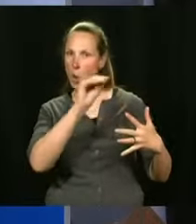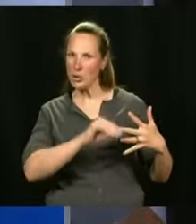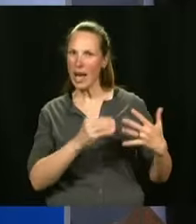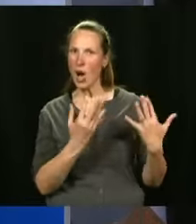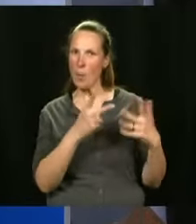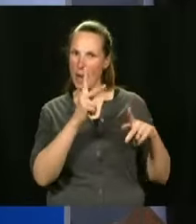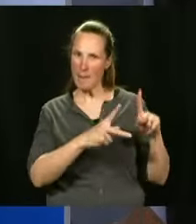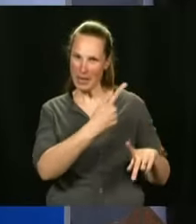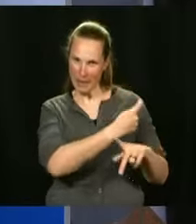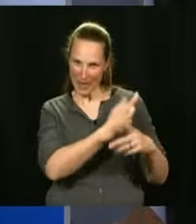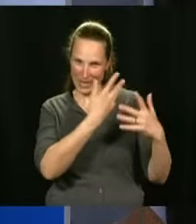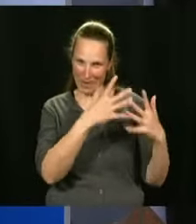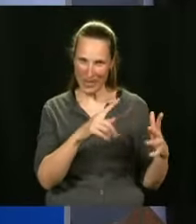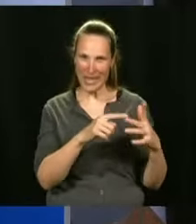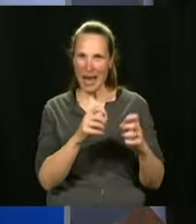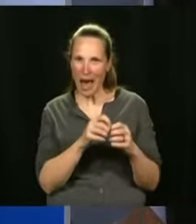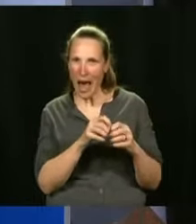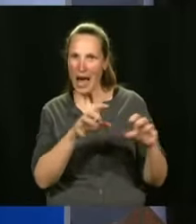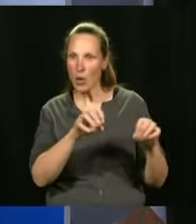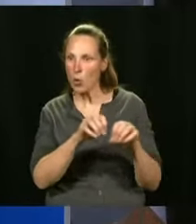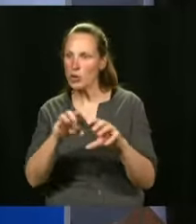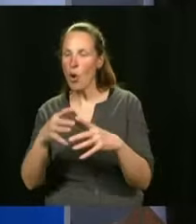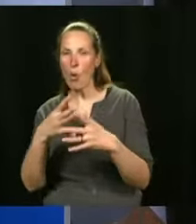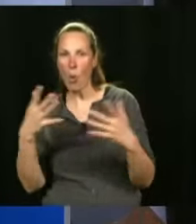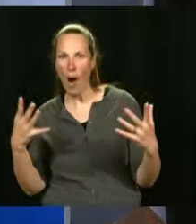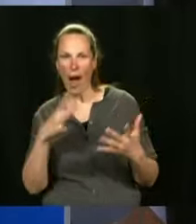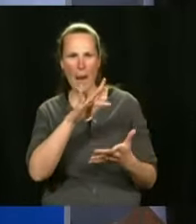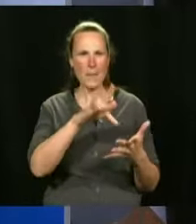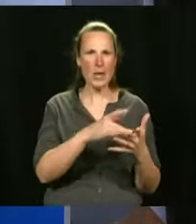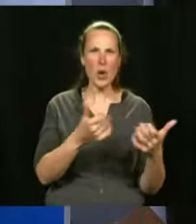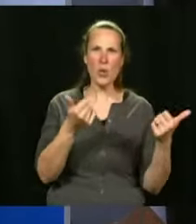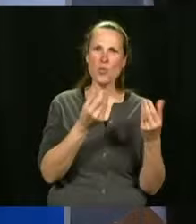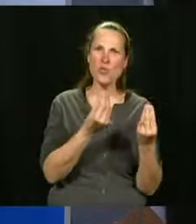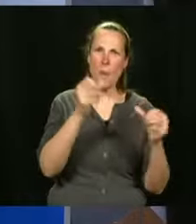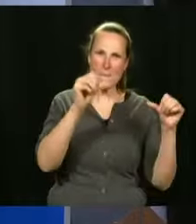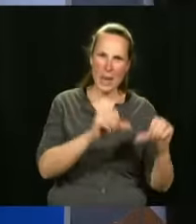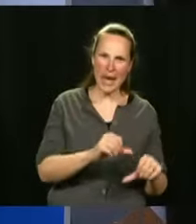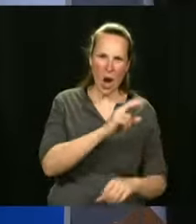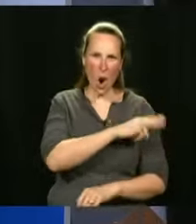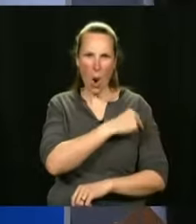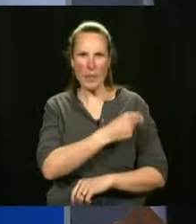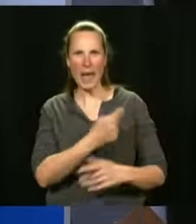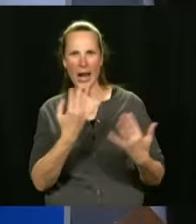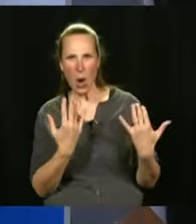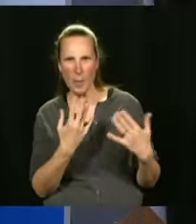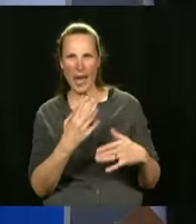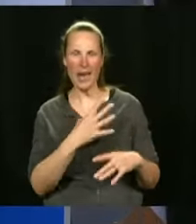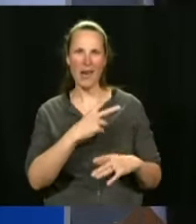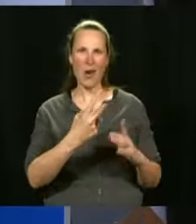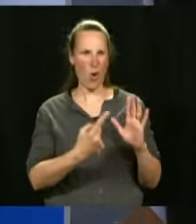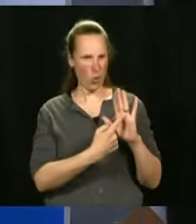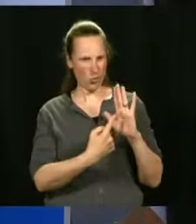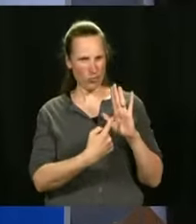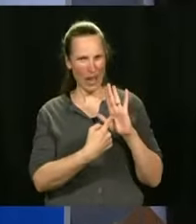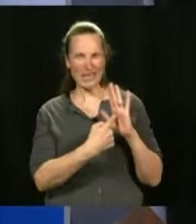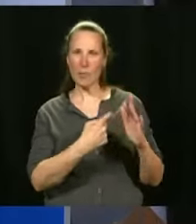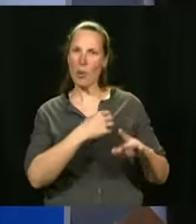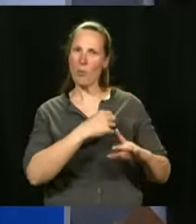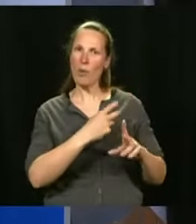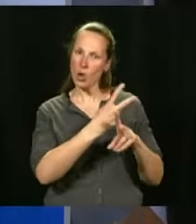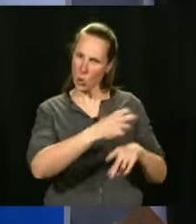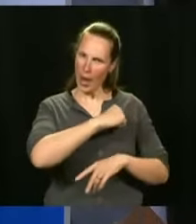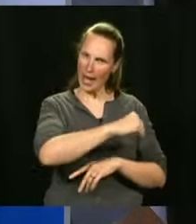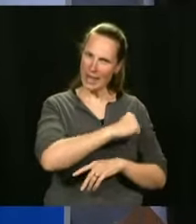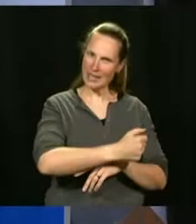epidemiology. What are the outbreaks? In what settings? How many people are in hospital? How many people are in ICU? Because we'll have some younger populations